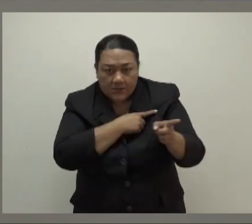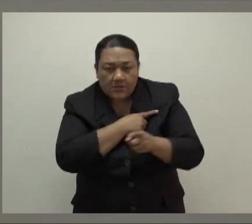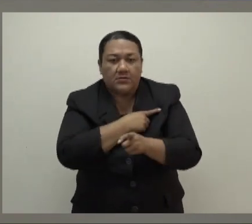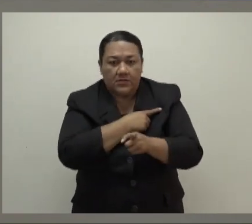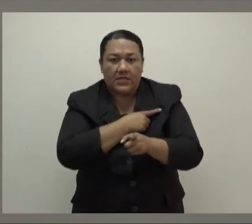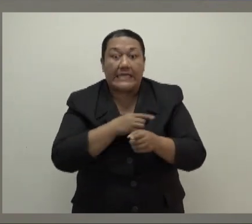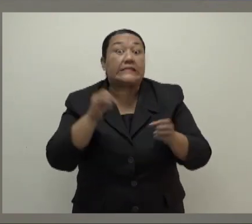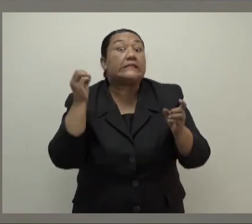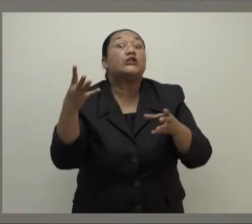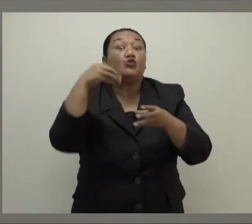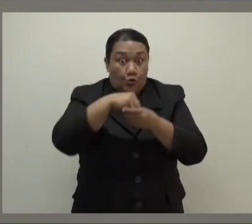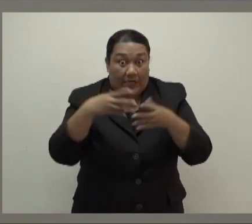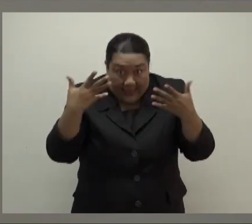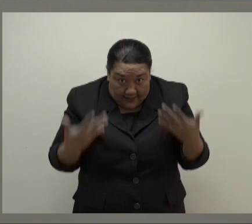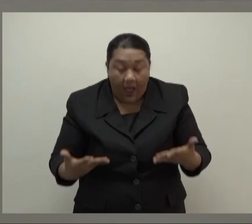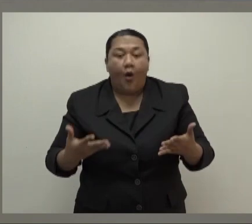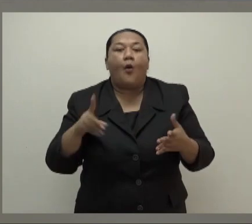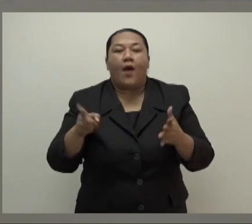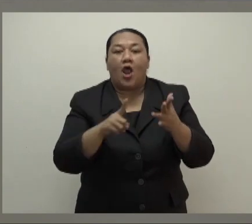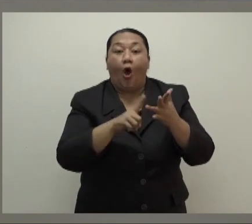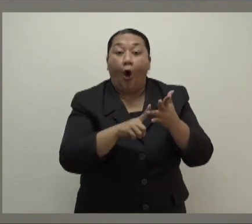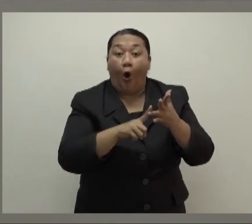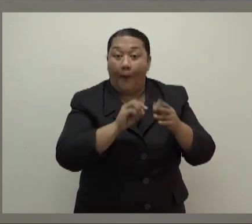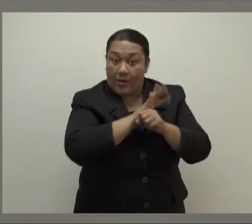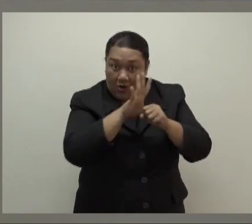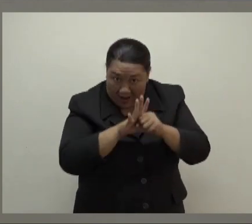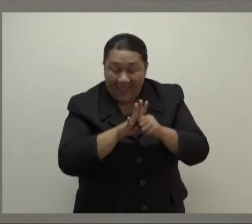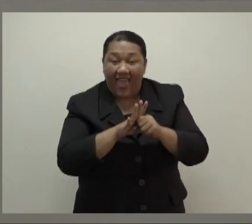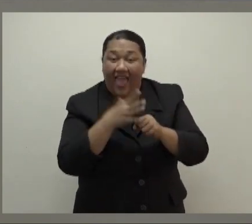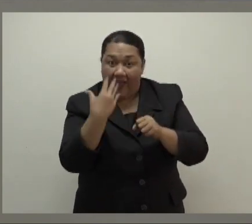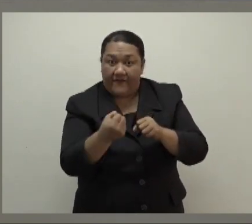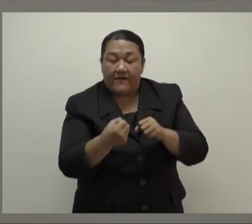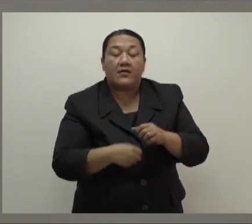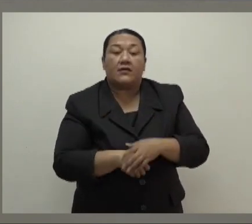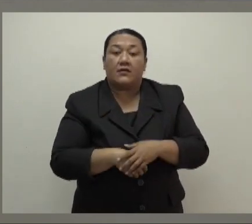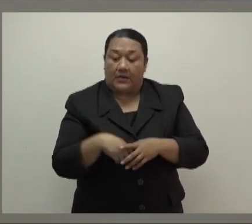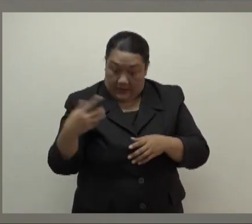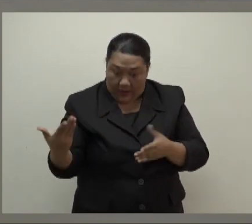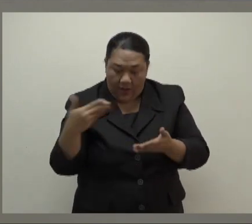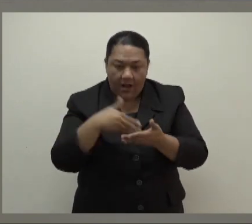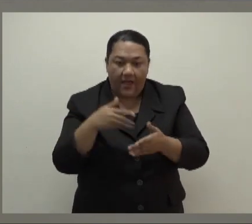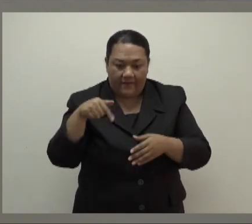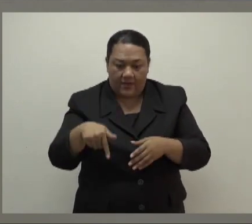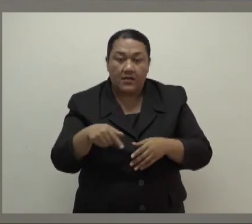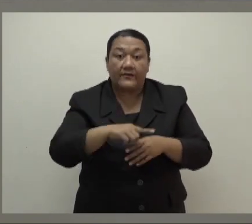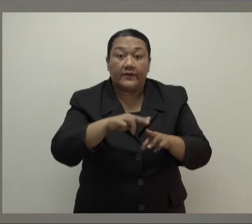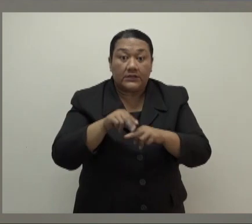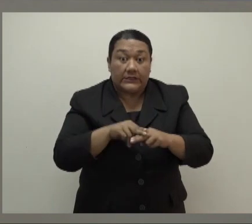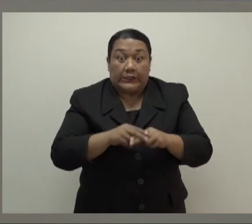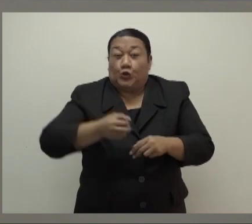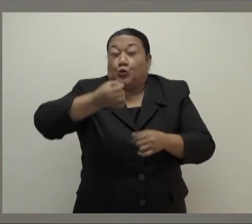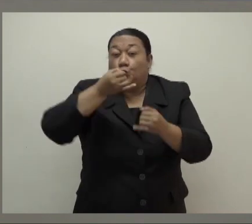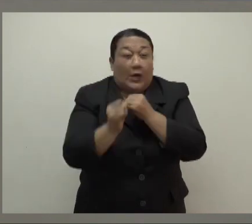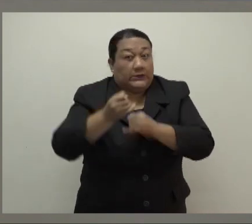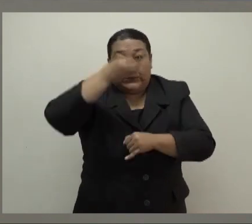when the Omicron variant arrived at our shores. While Omicron produced a less severe disease than past variants,